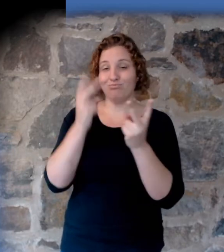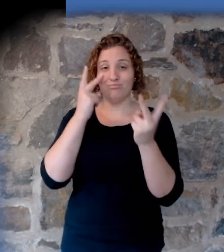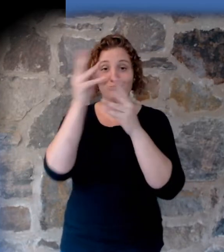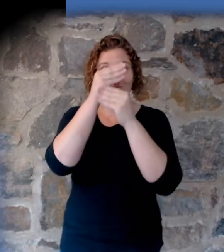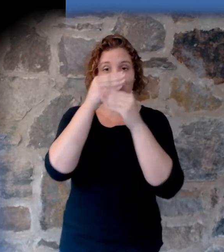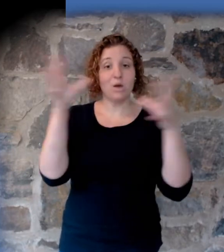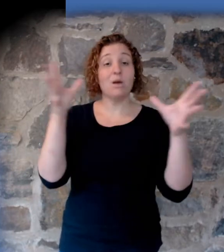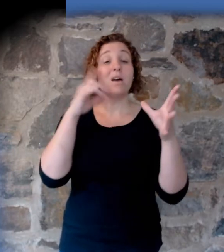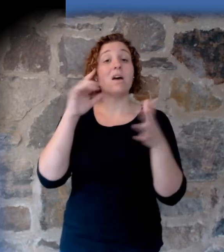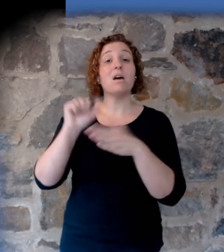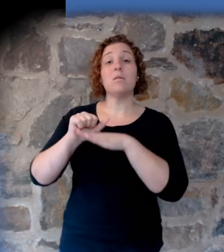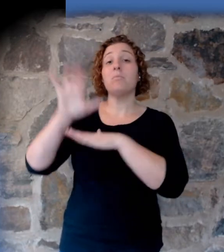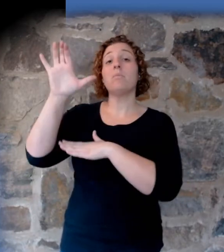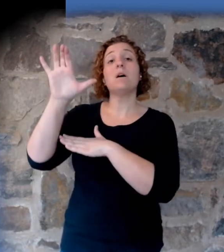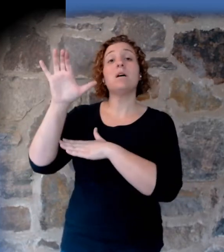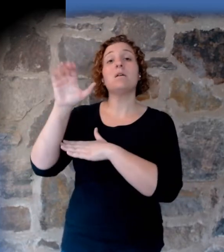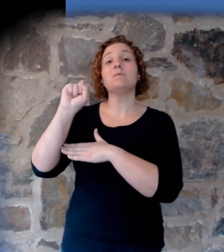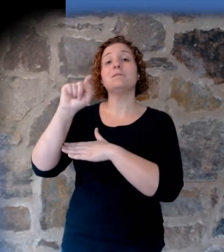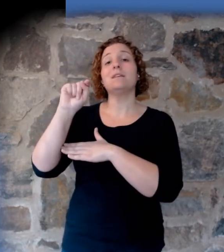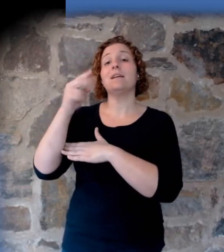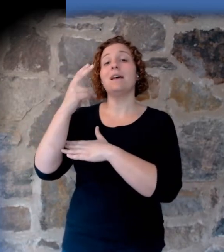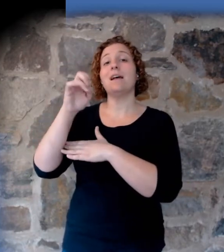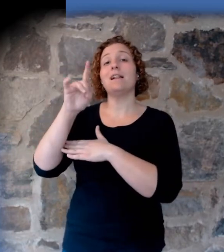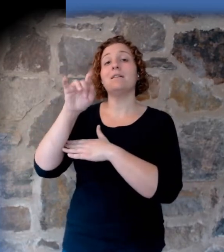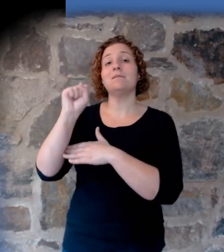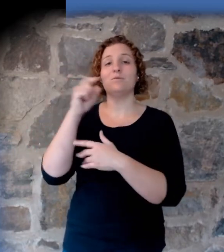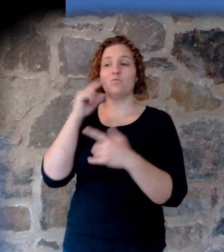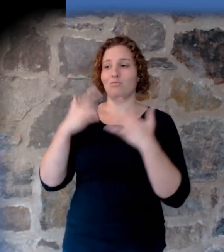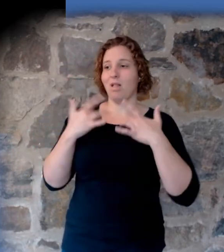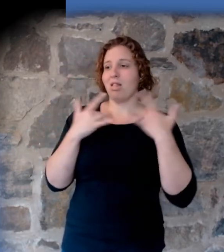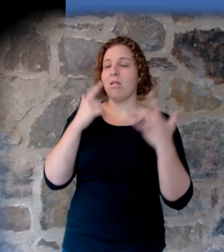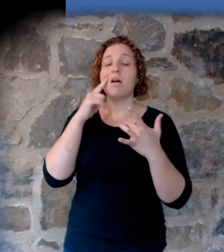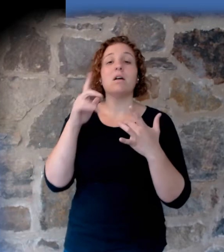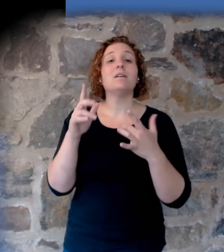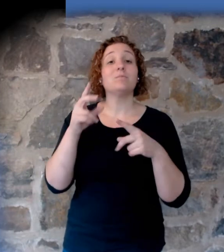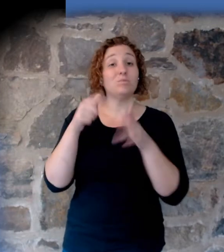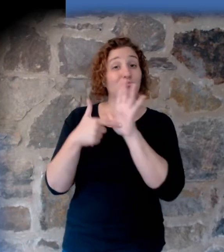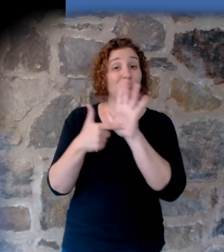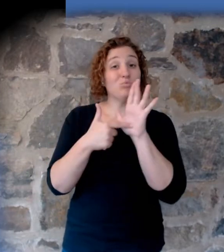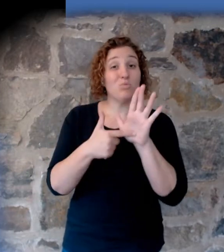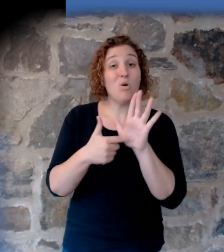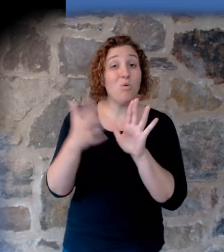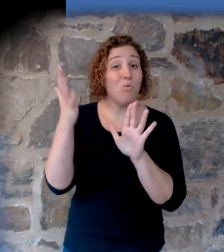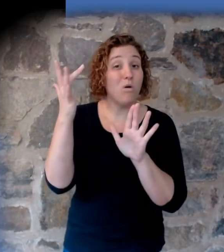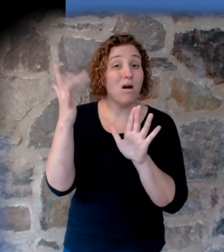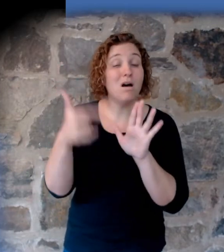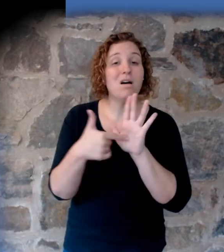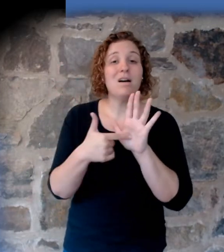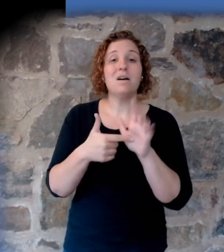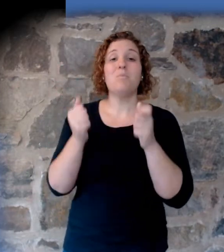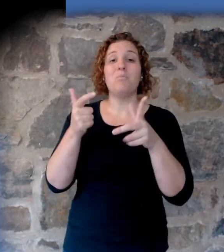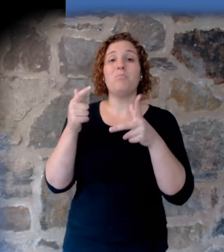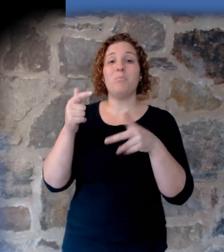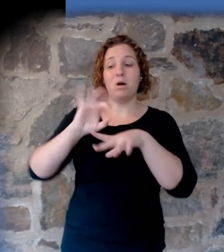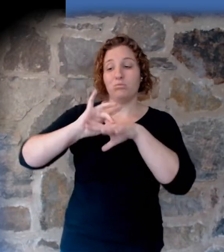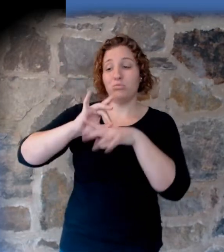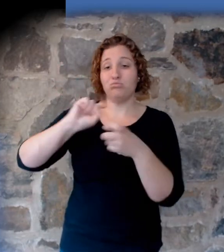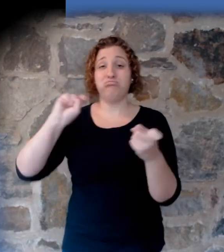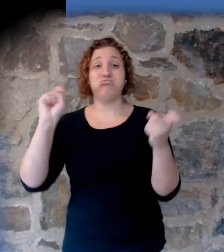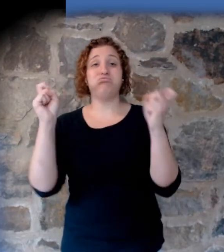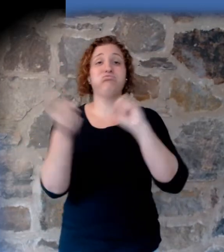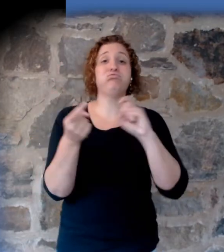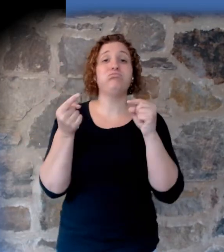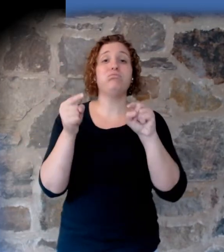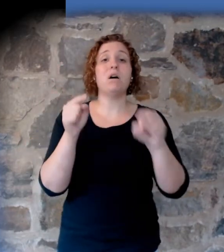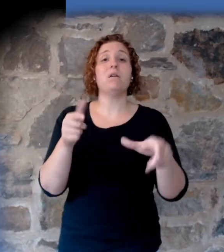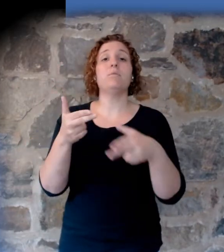exciting for creation scientists because it demonstrates that much geological work can be done in a very short